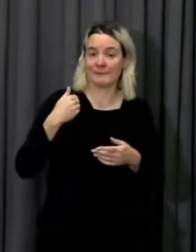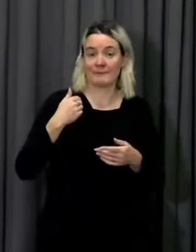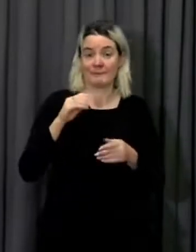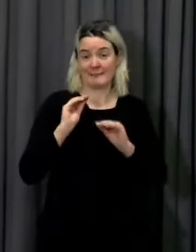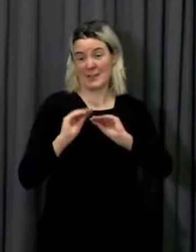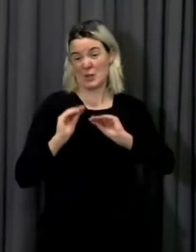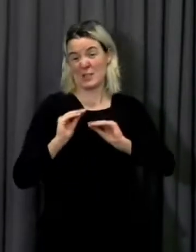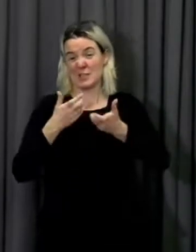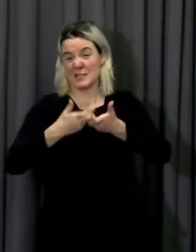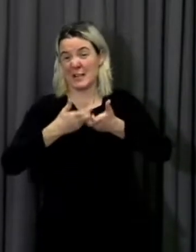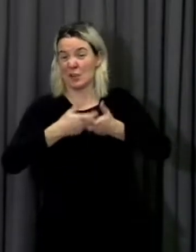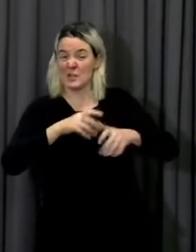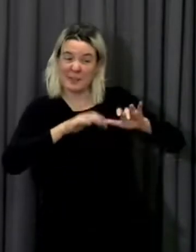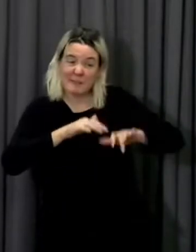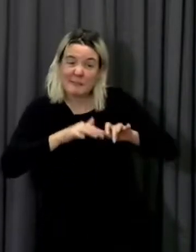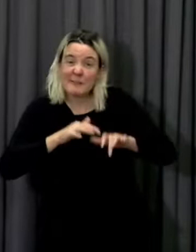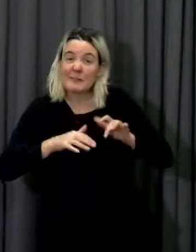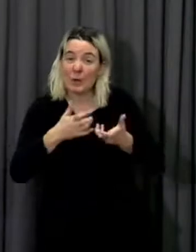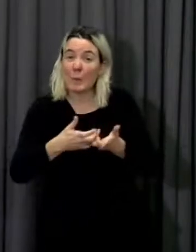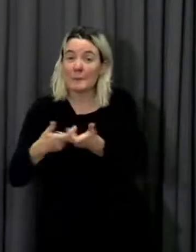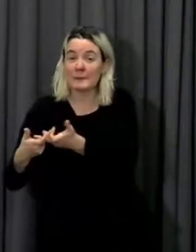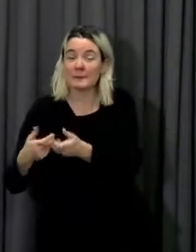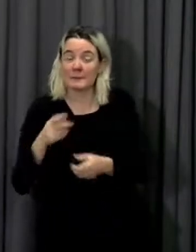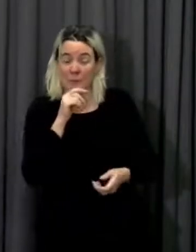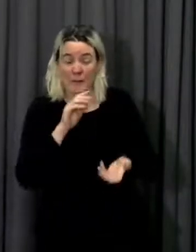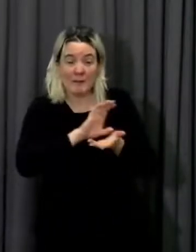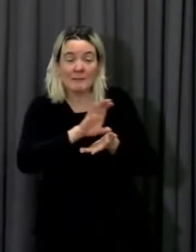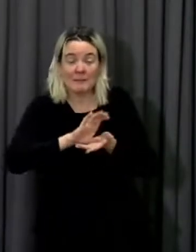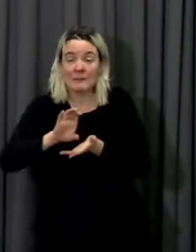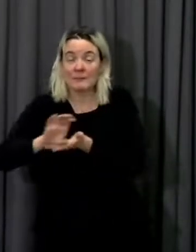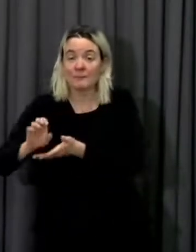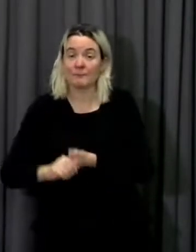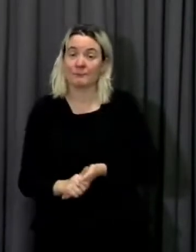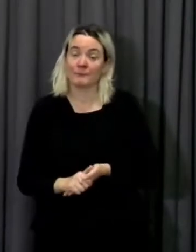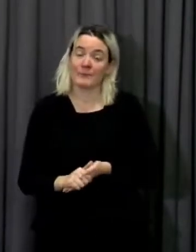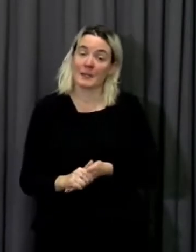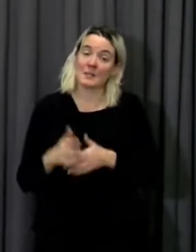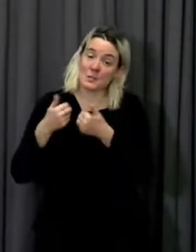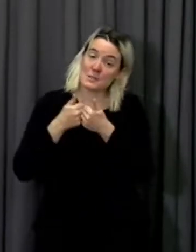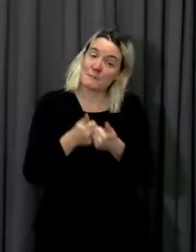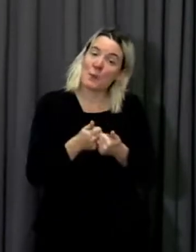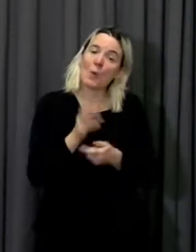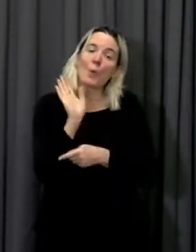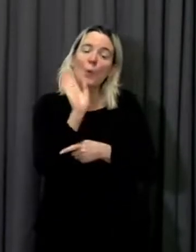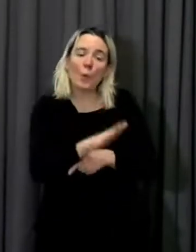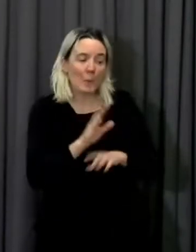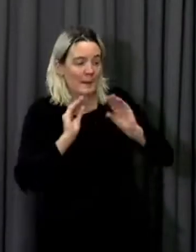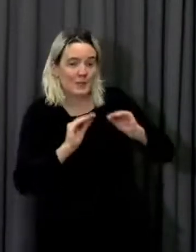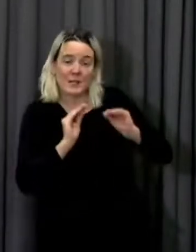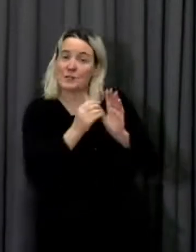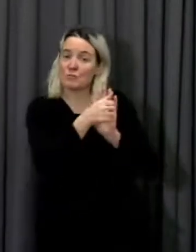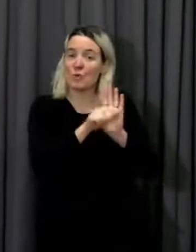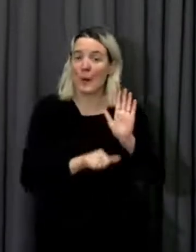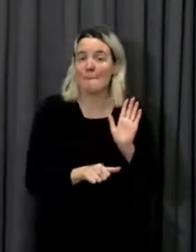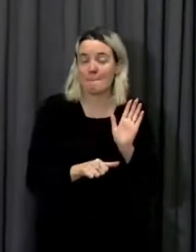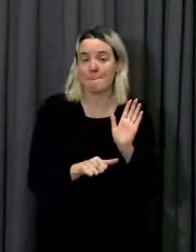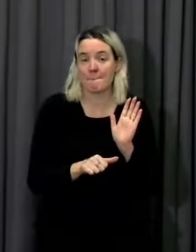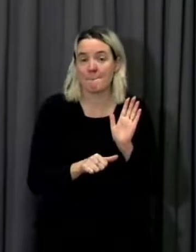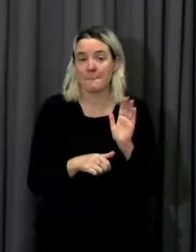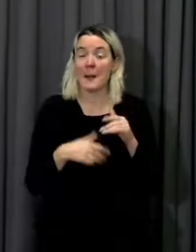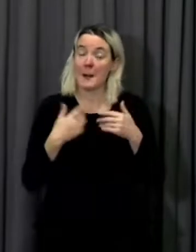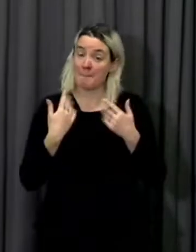financial year. This will continue the Hub EdTech programme in which we've already invested